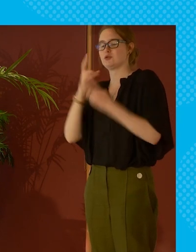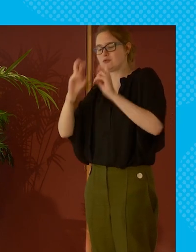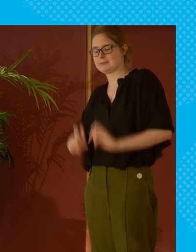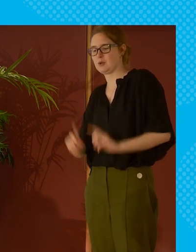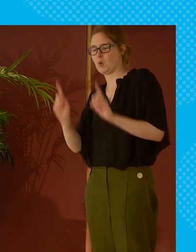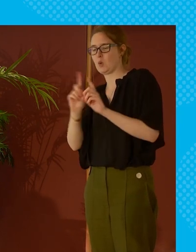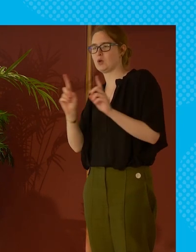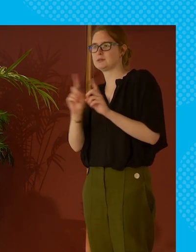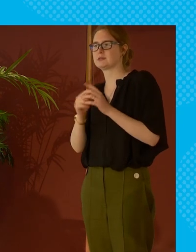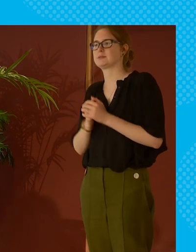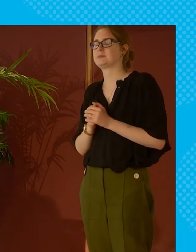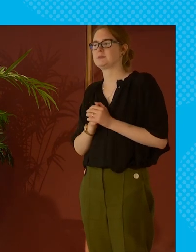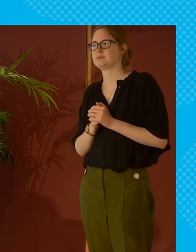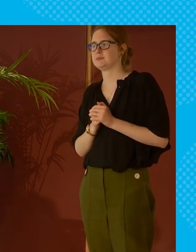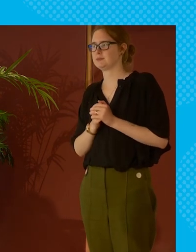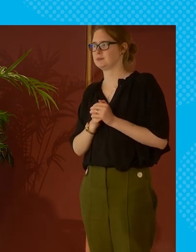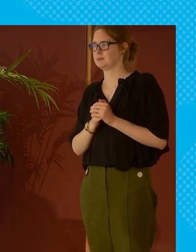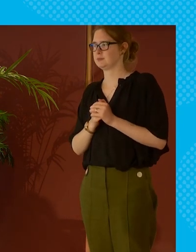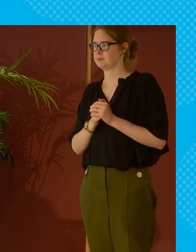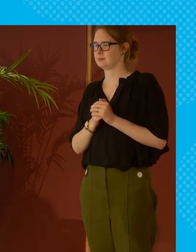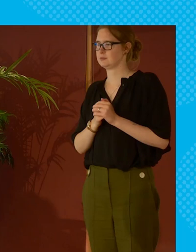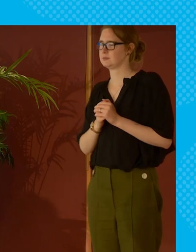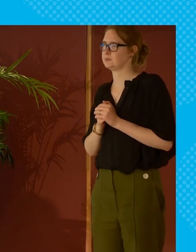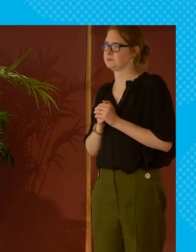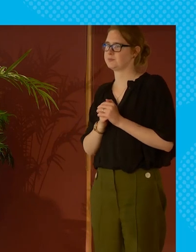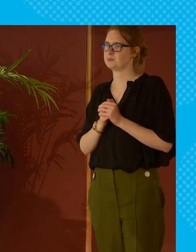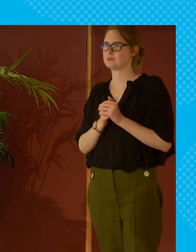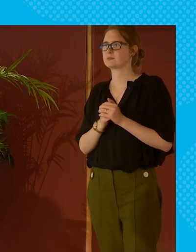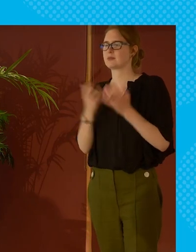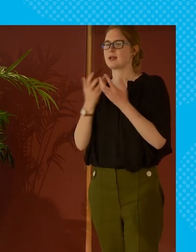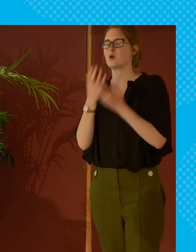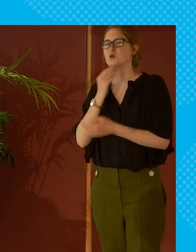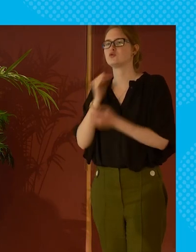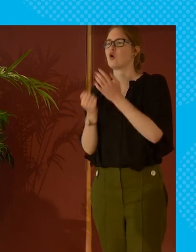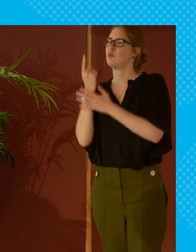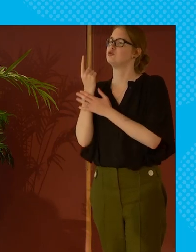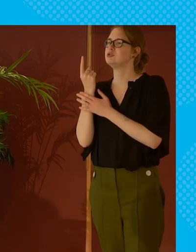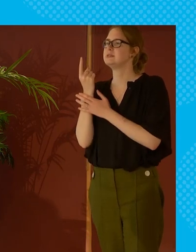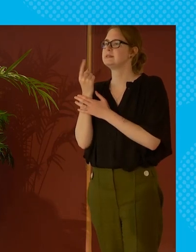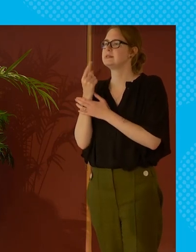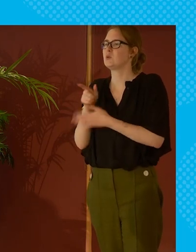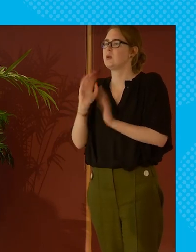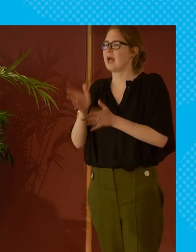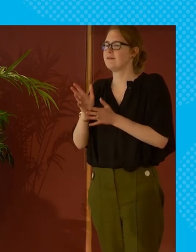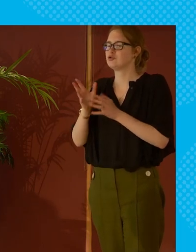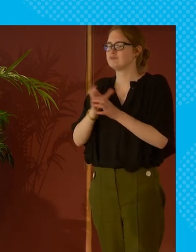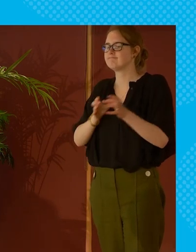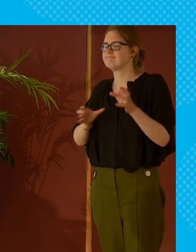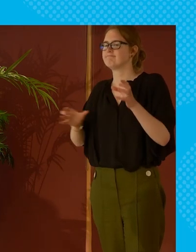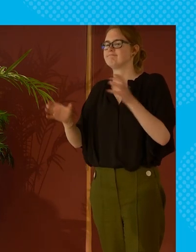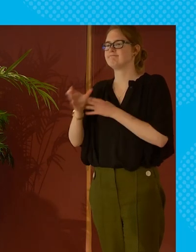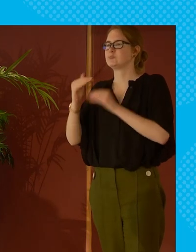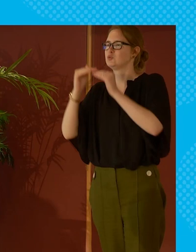think will be really useful to explore with the scottish futures forum is how we can use opportunities like the fact that we have to